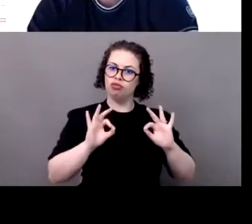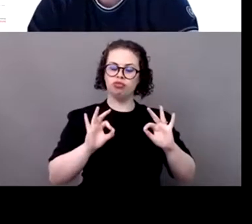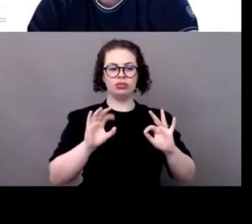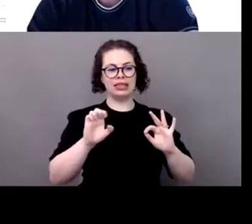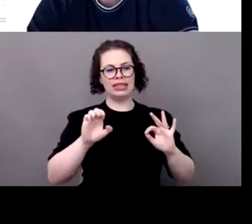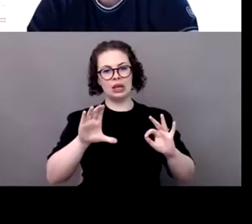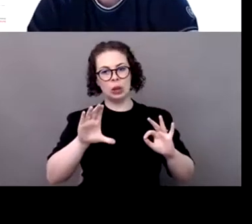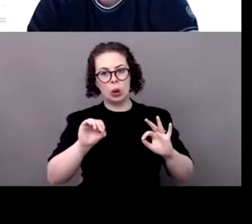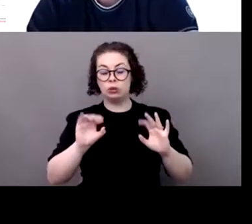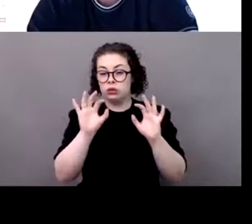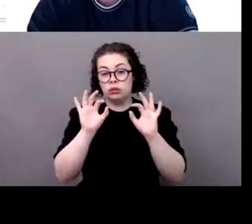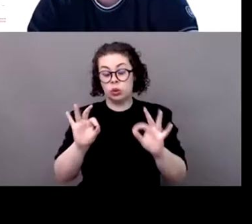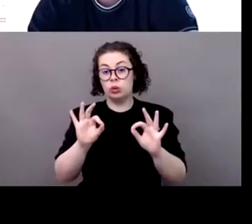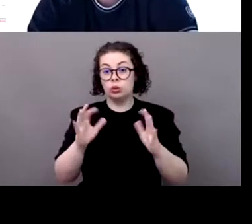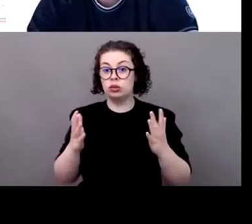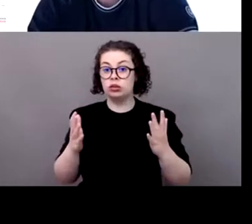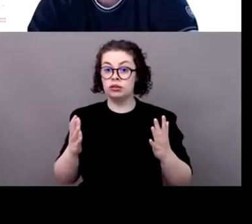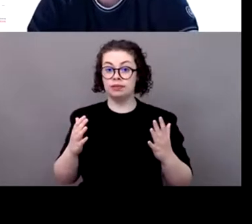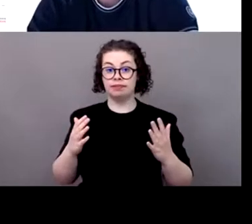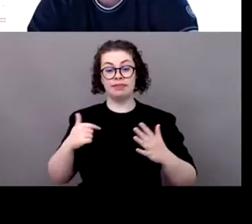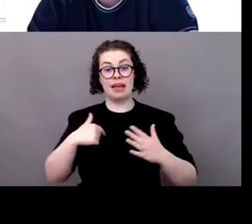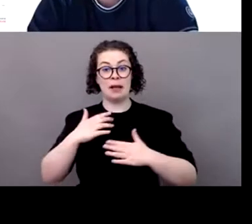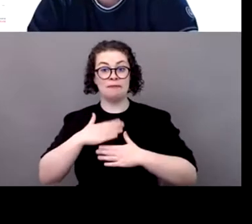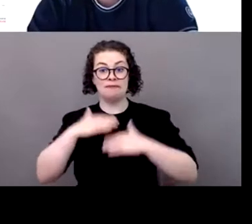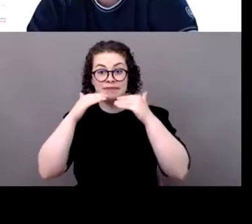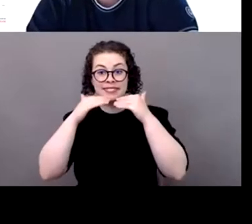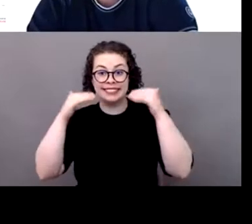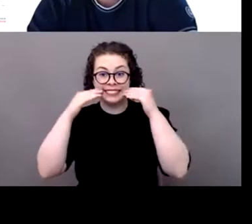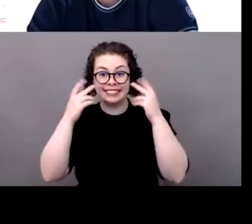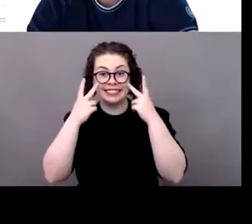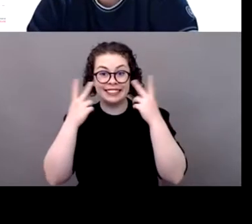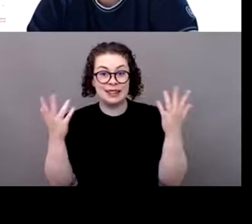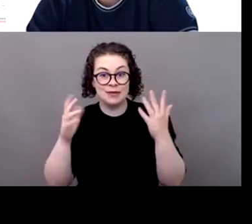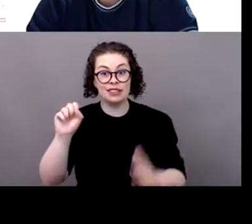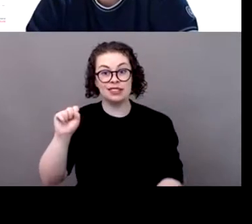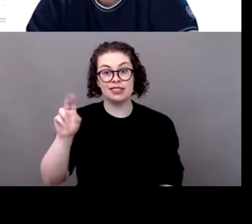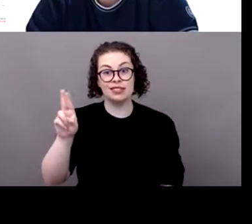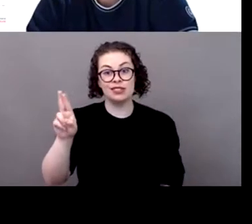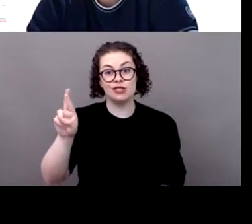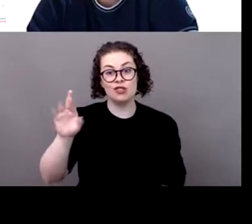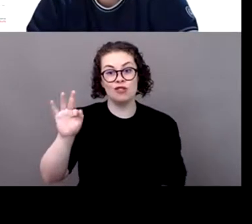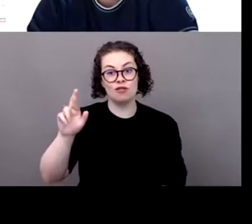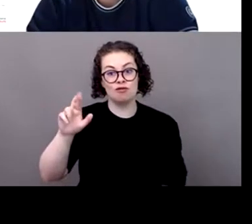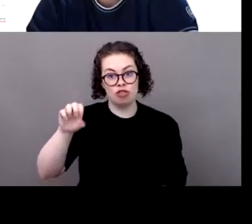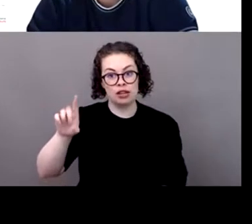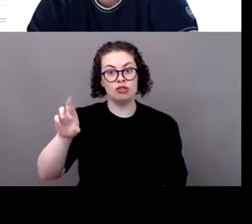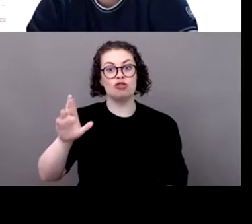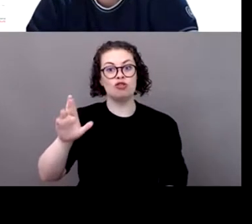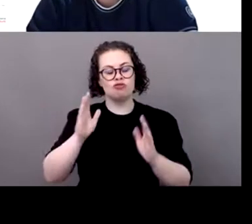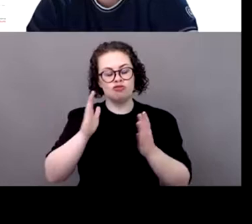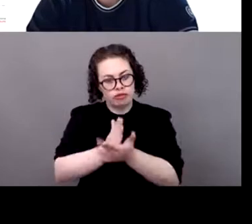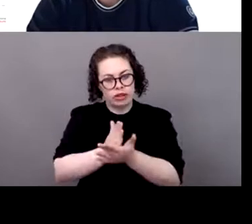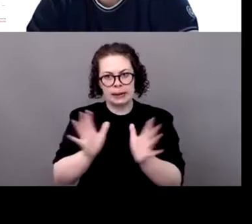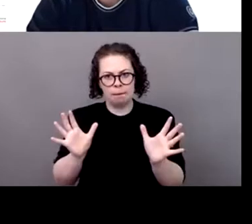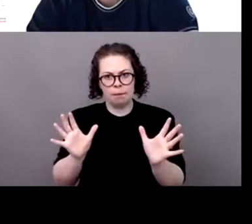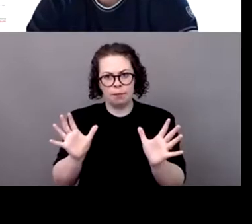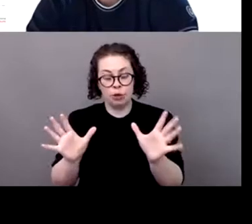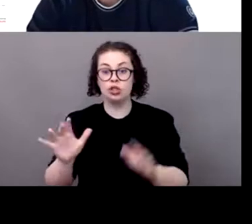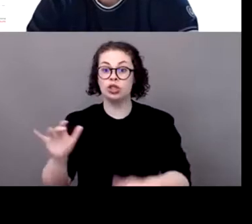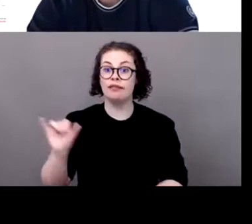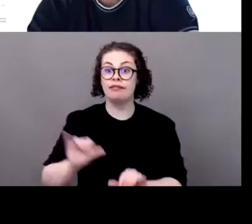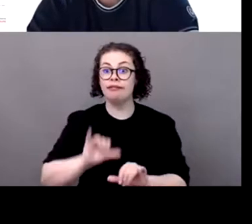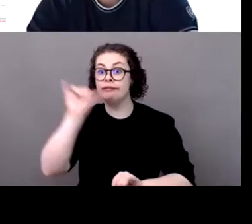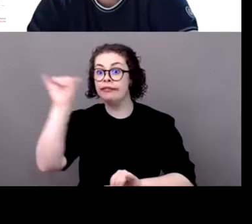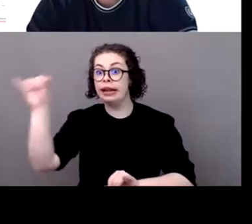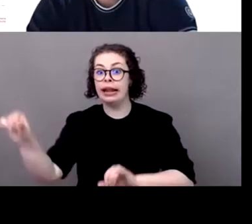And from our side, and I'm very happy to see that also Surf Rider is encouraging this. We're really trying to push our community to make more use